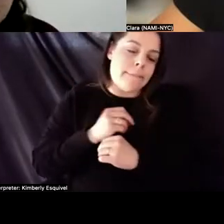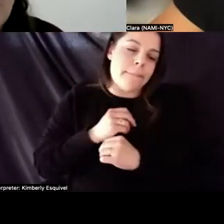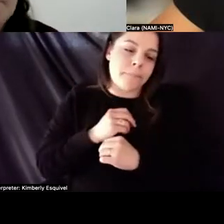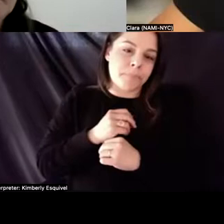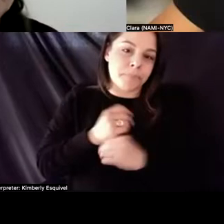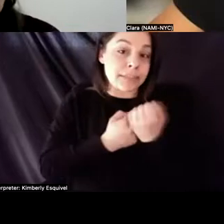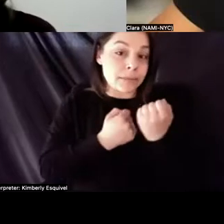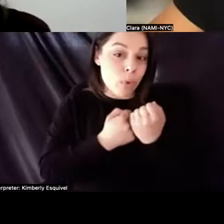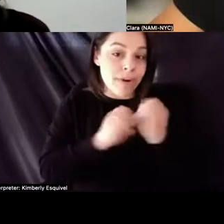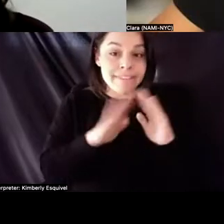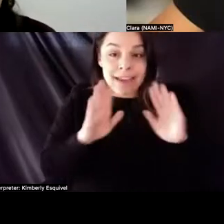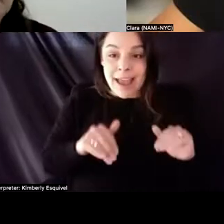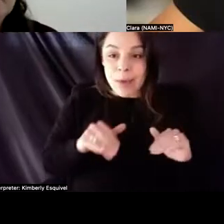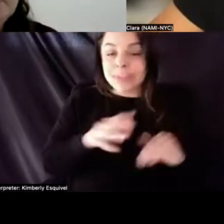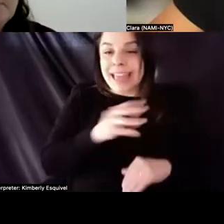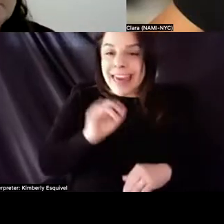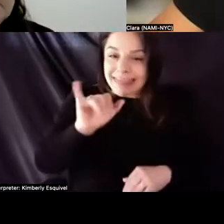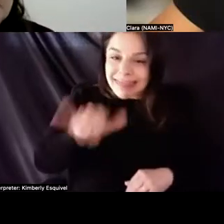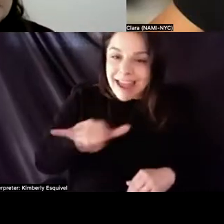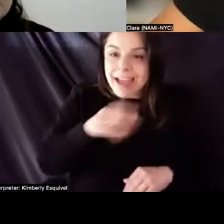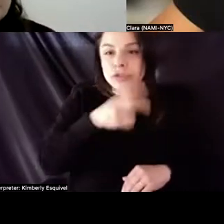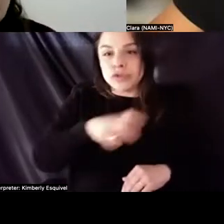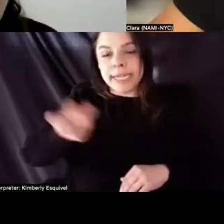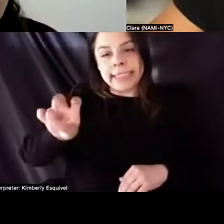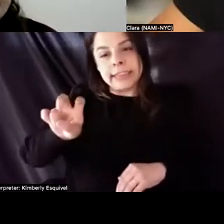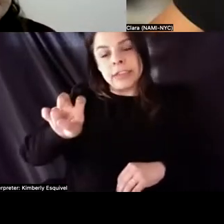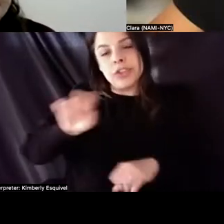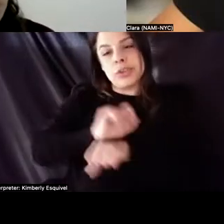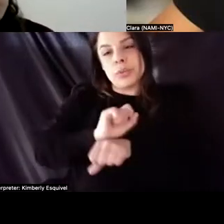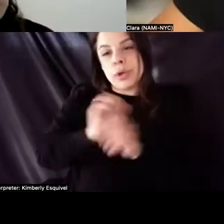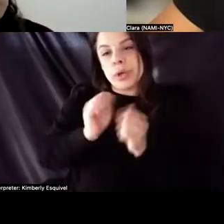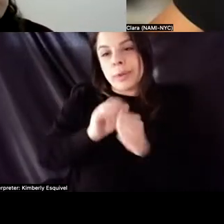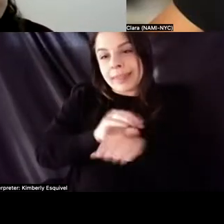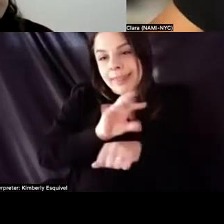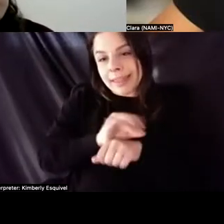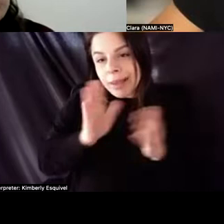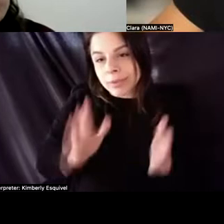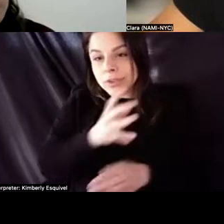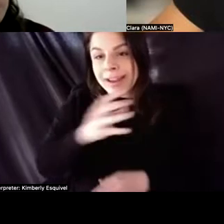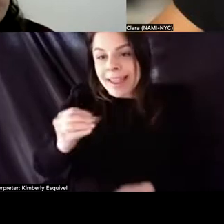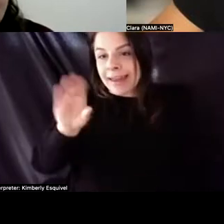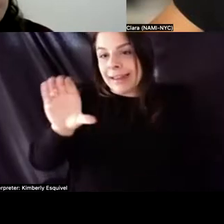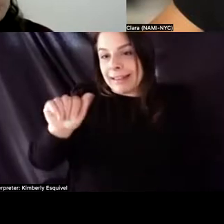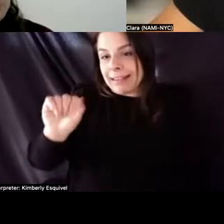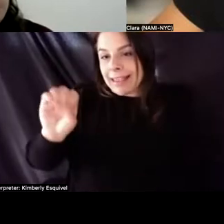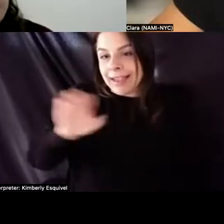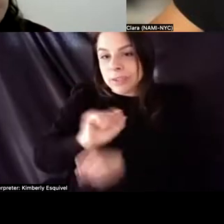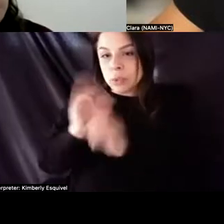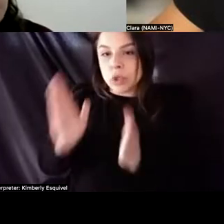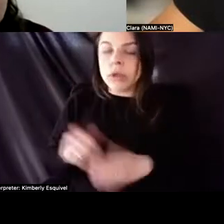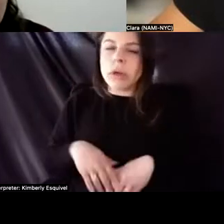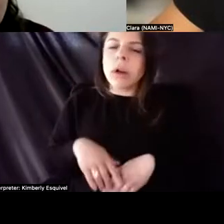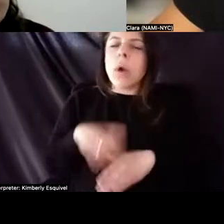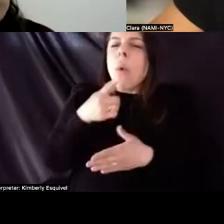supportive housing and the transitions and worked with counselors and caseworkers. Like, what things have they done that have helped you